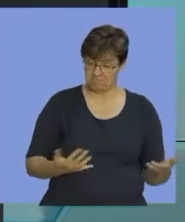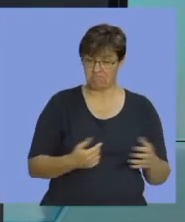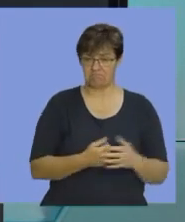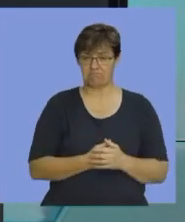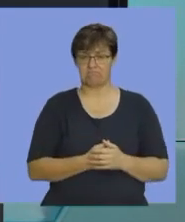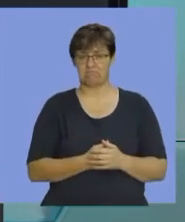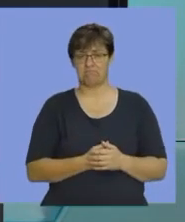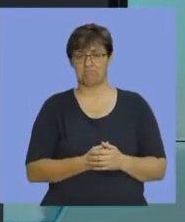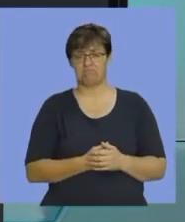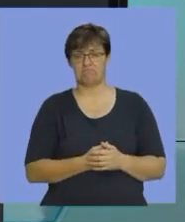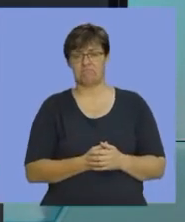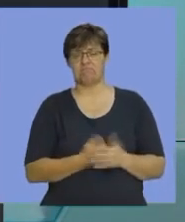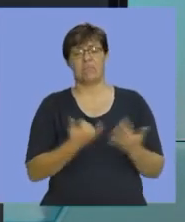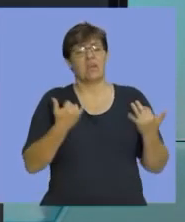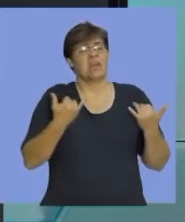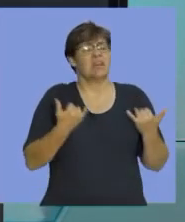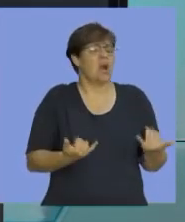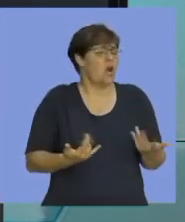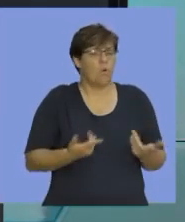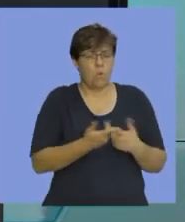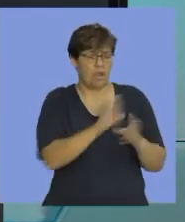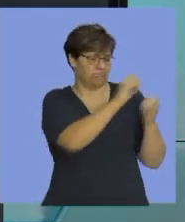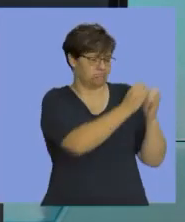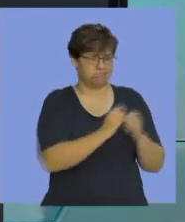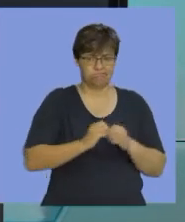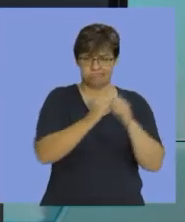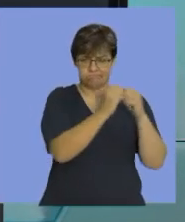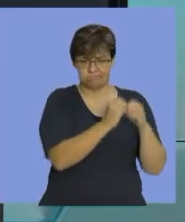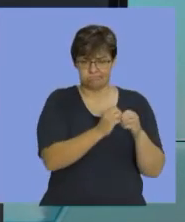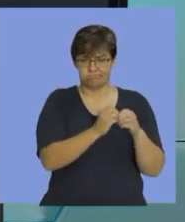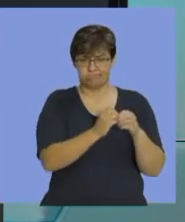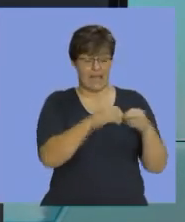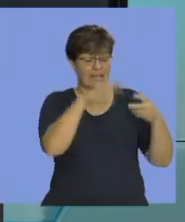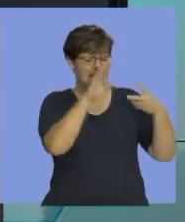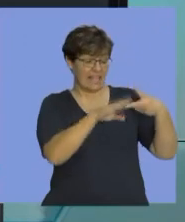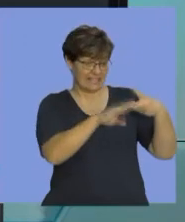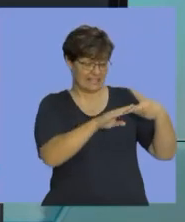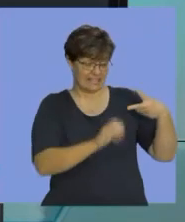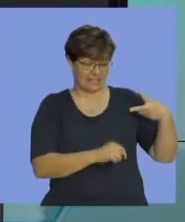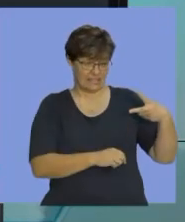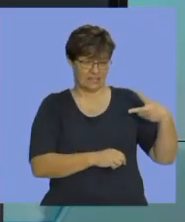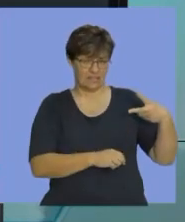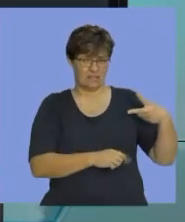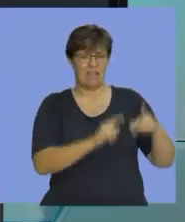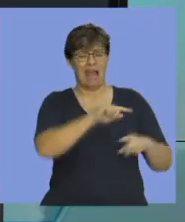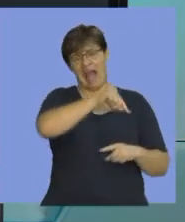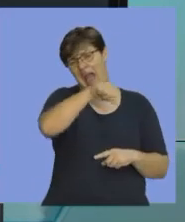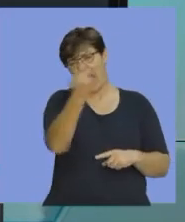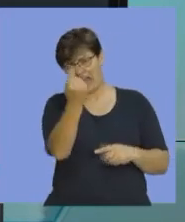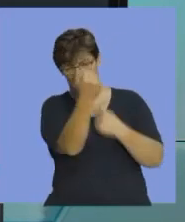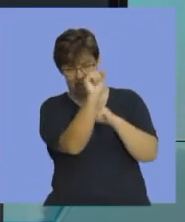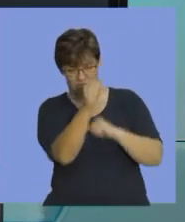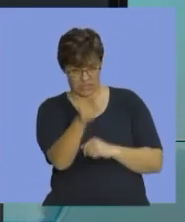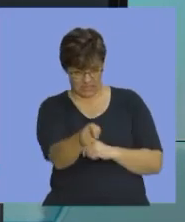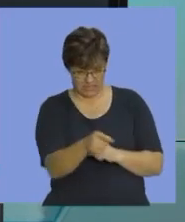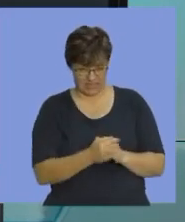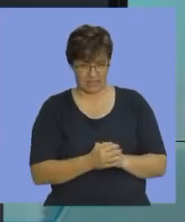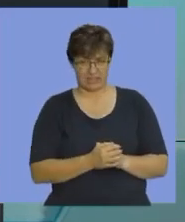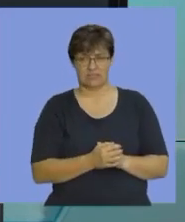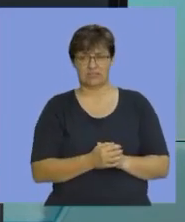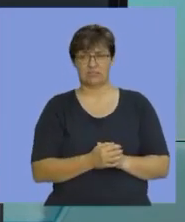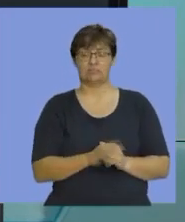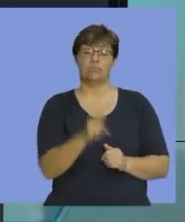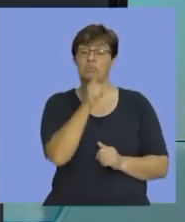if we're now manufacturing the second scenario, this was another factory. Remember the other example I gave you?